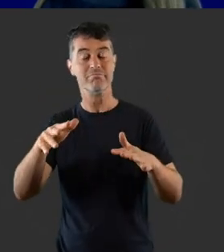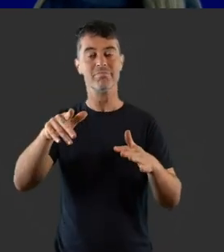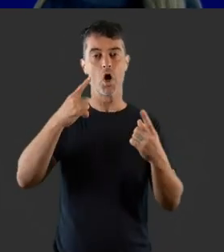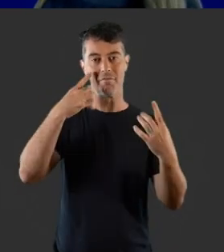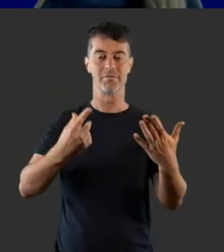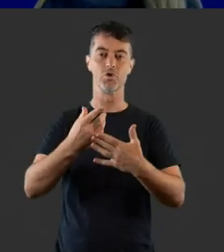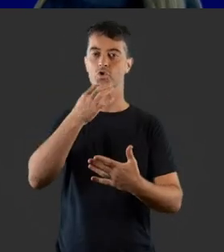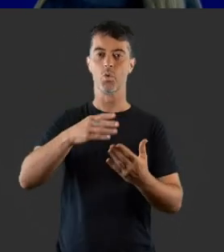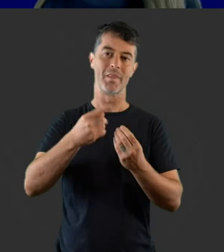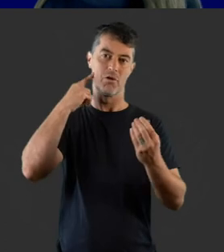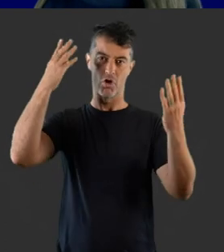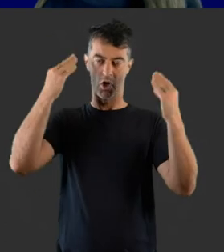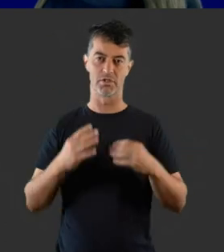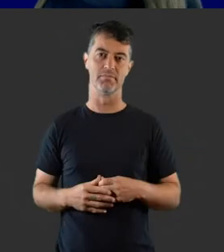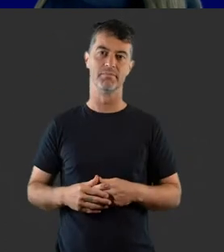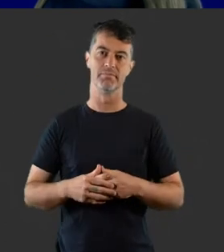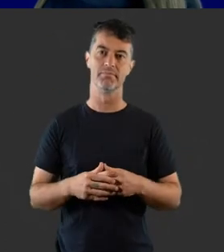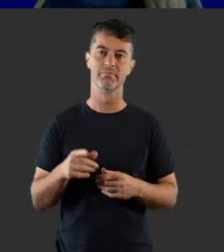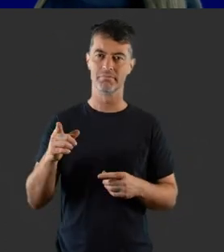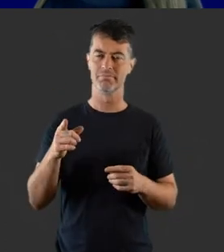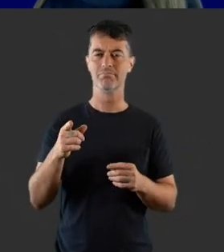outcomes for children with hearing loss.